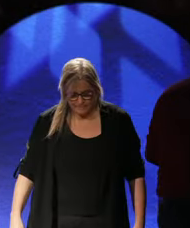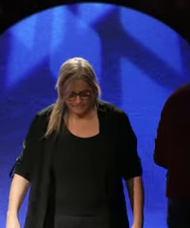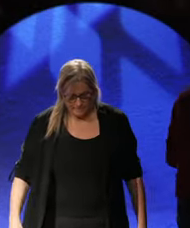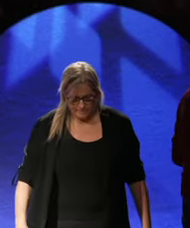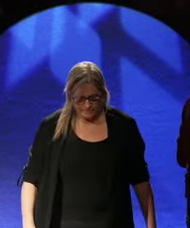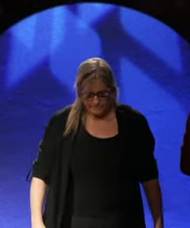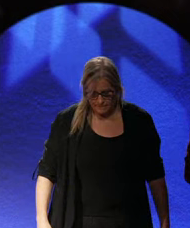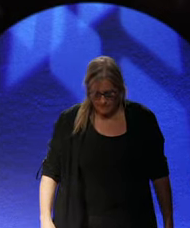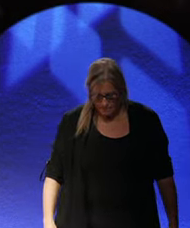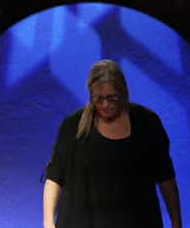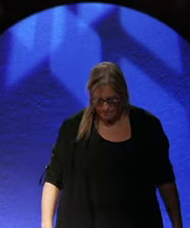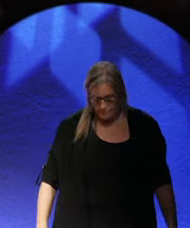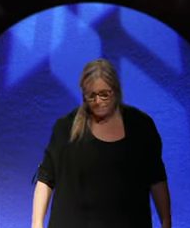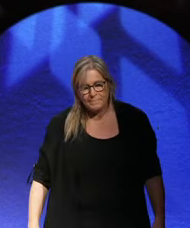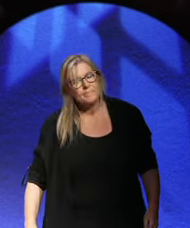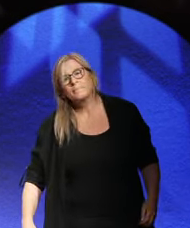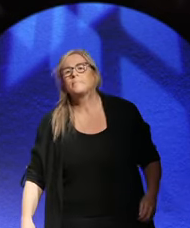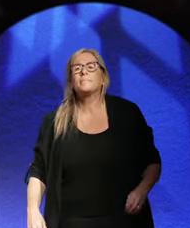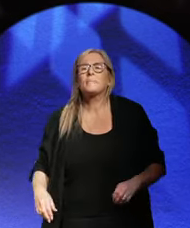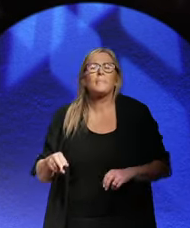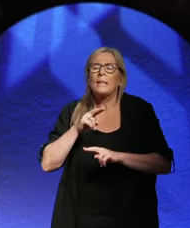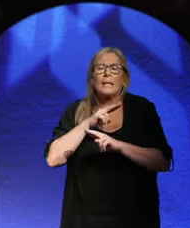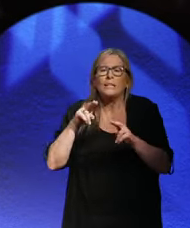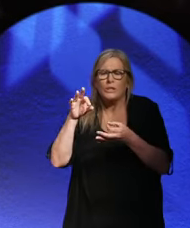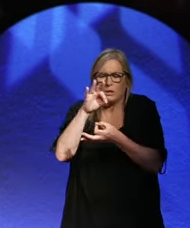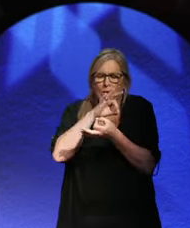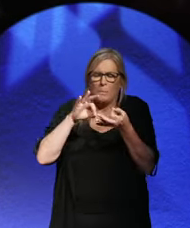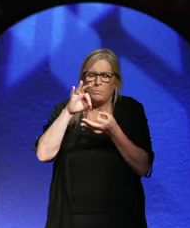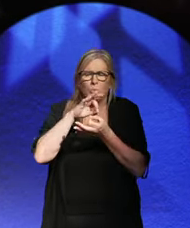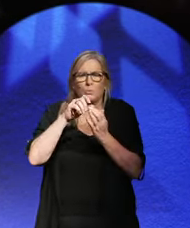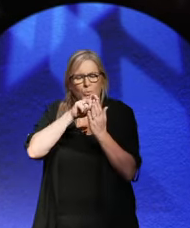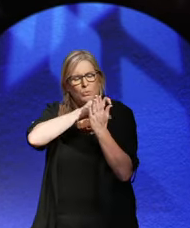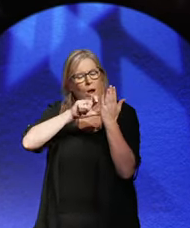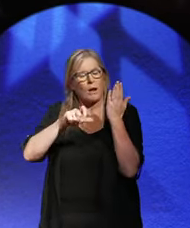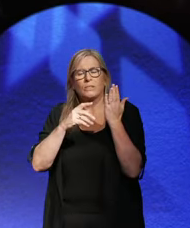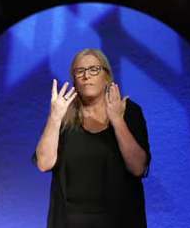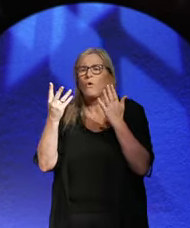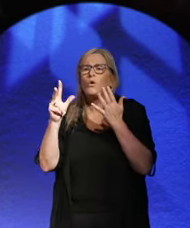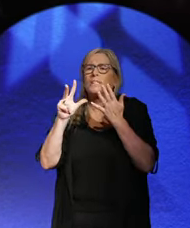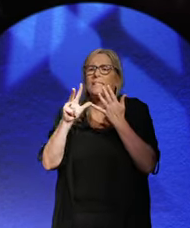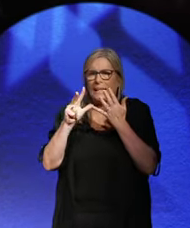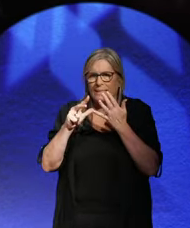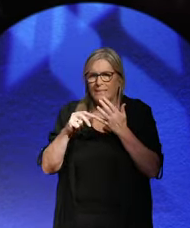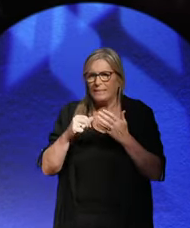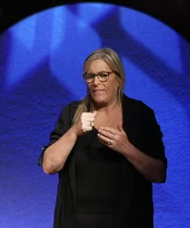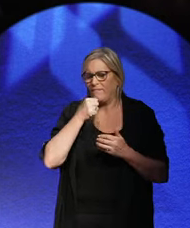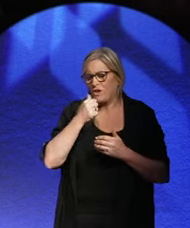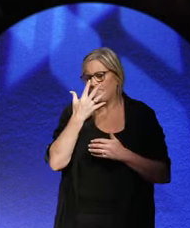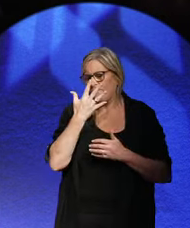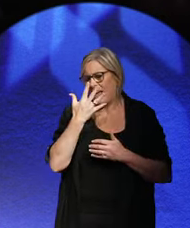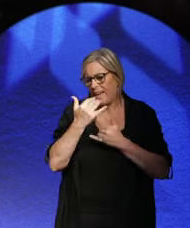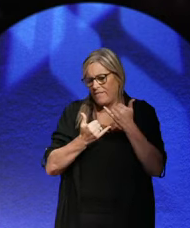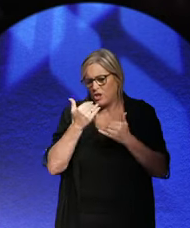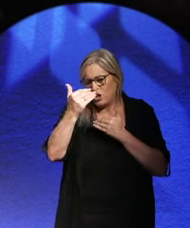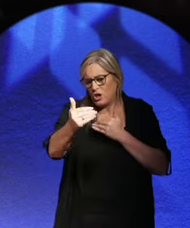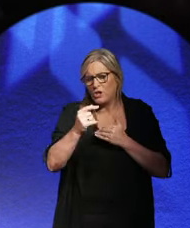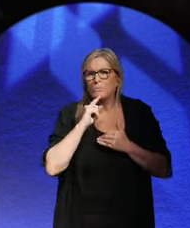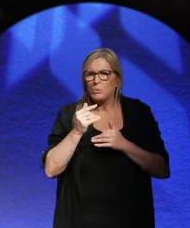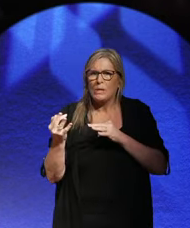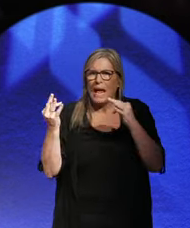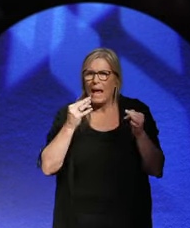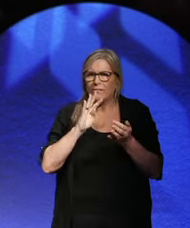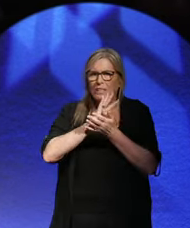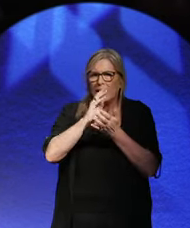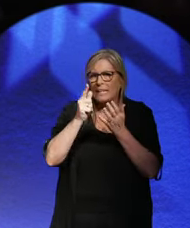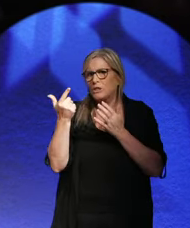in the first five years. When the economic crisis happens after 1929, he starts